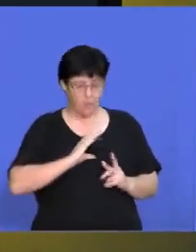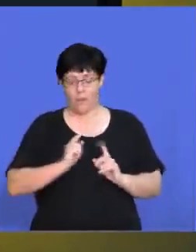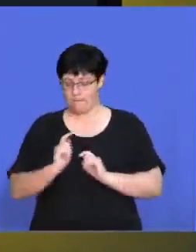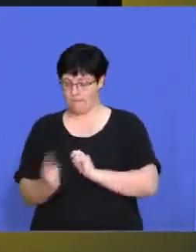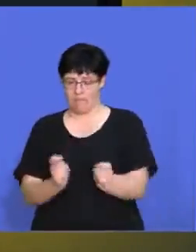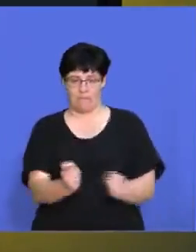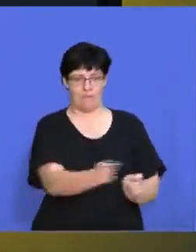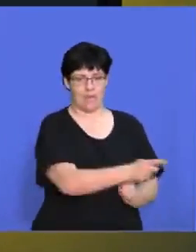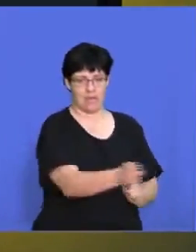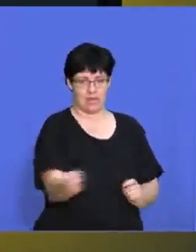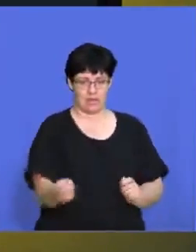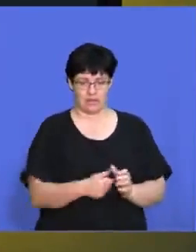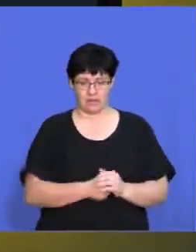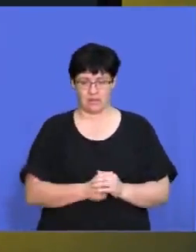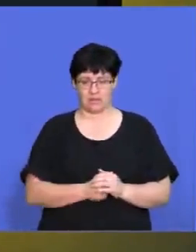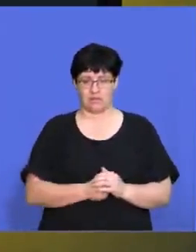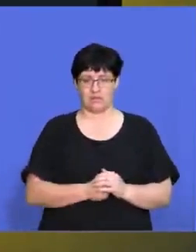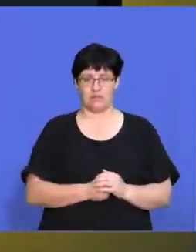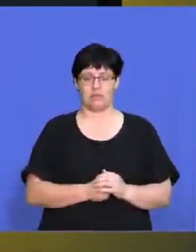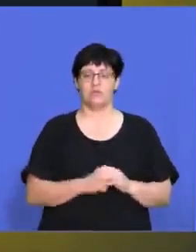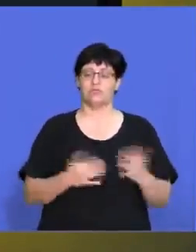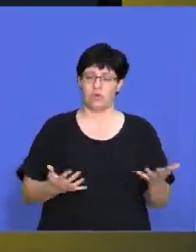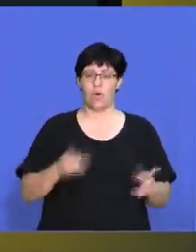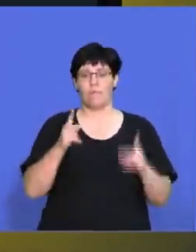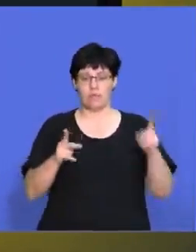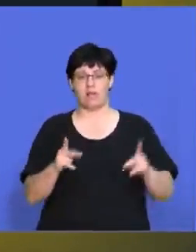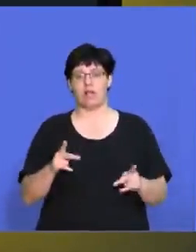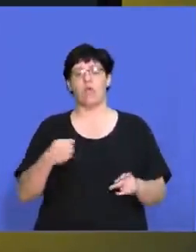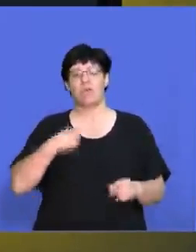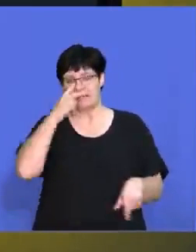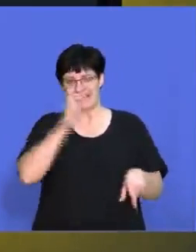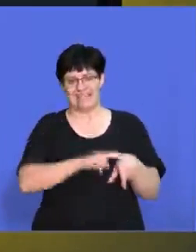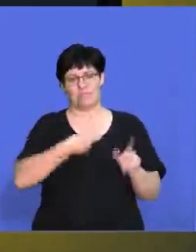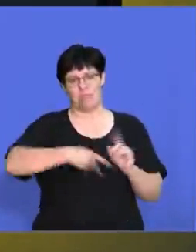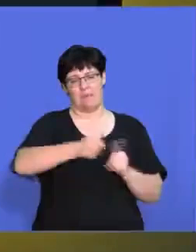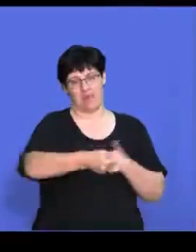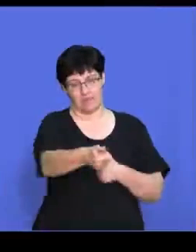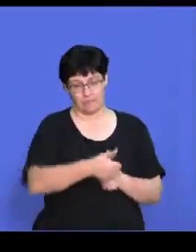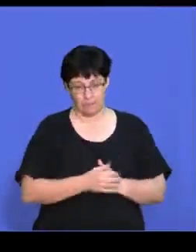selling our assets to pay off all of our creditors, all the people that we owe money to.